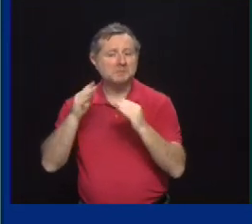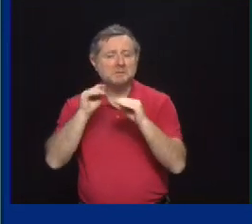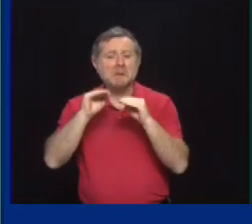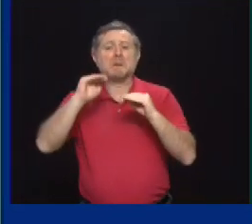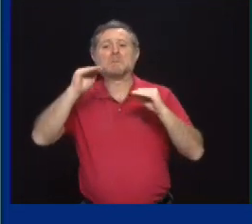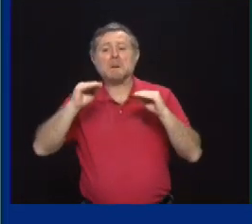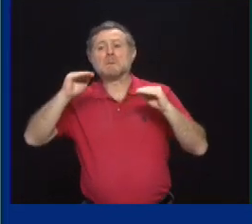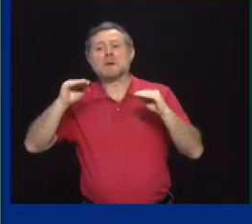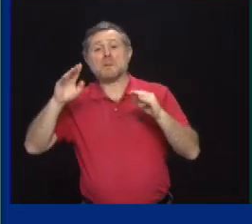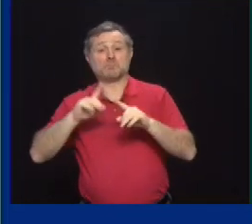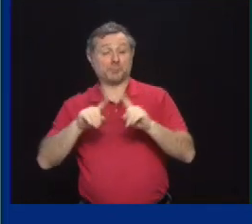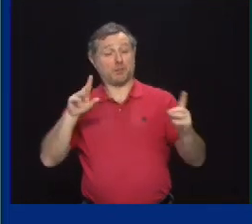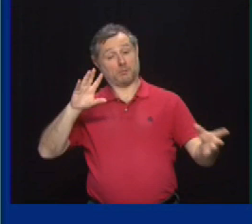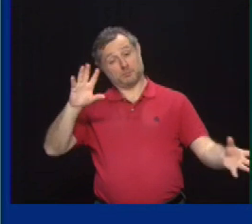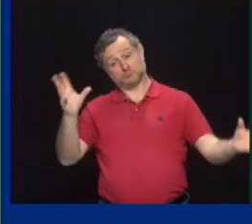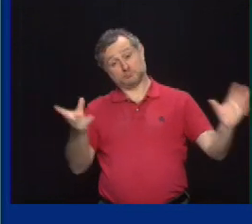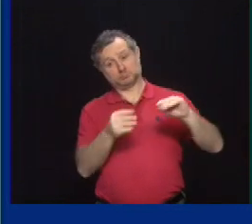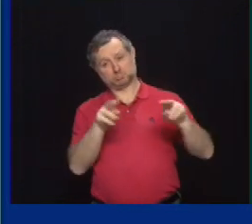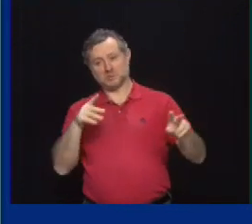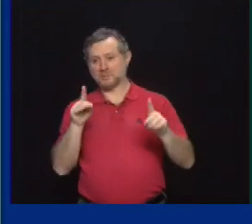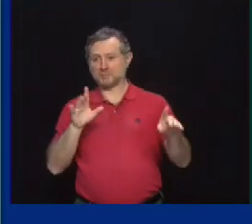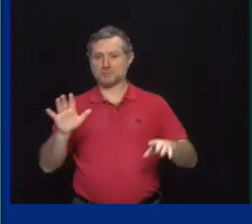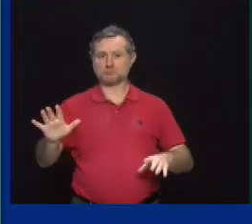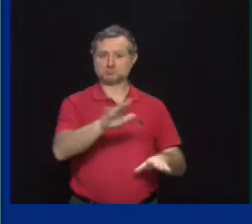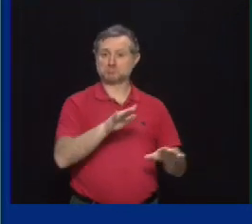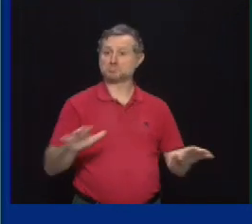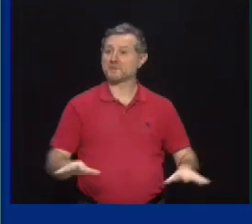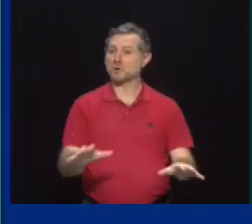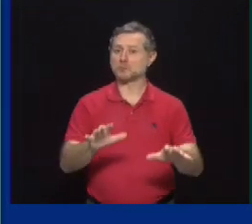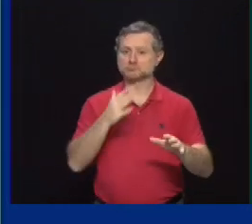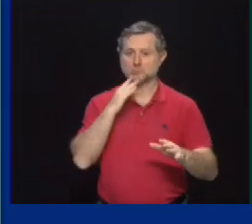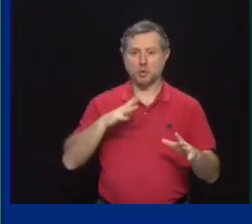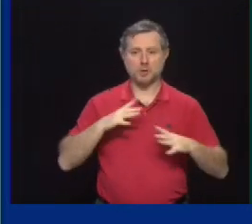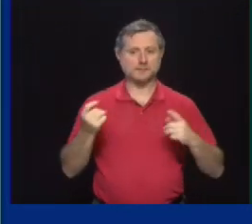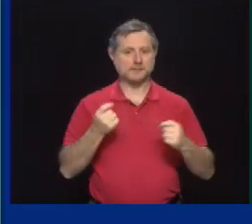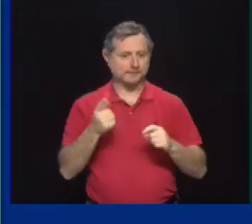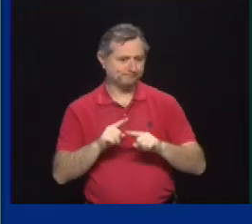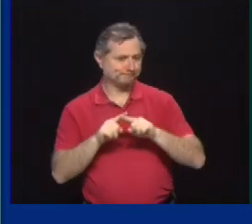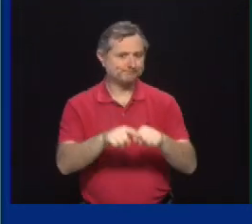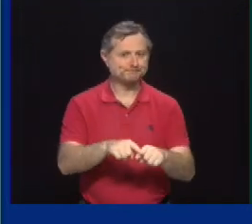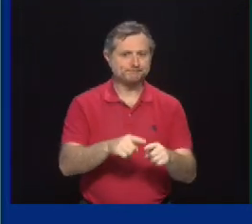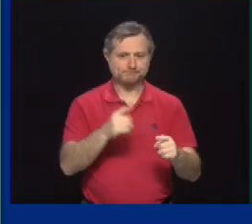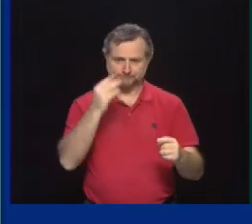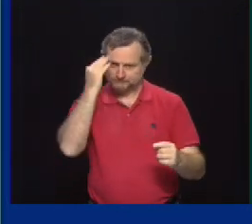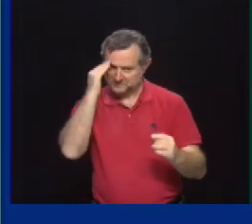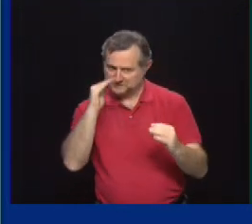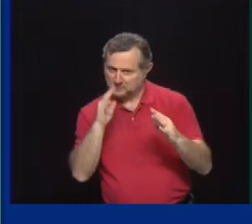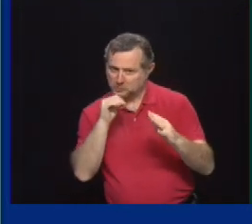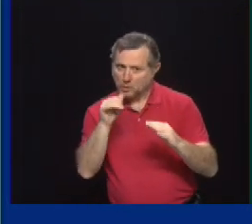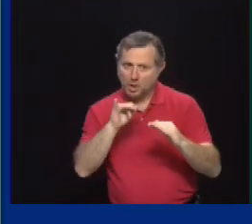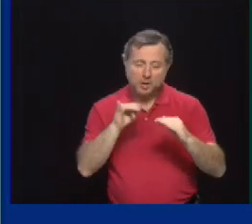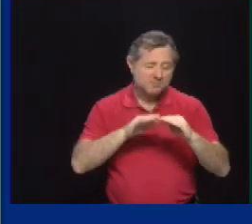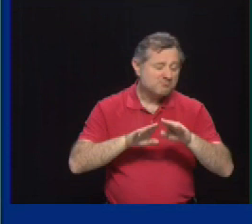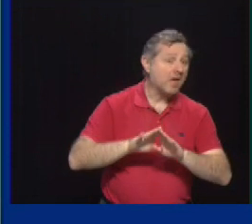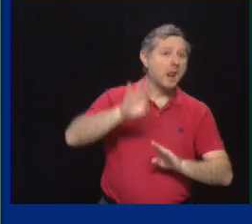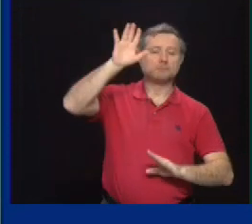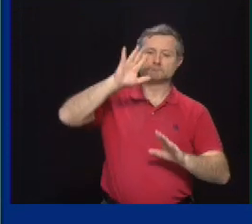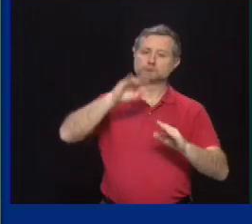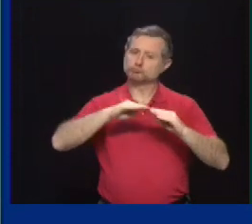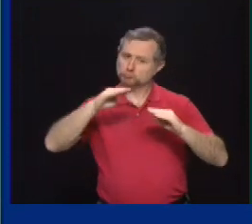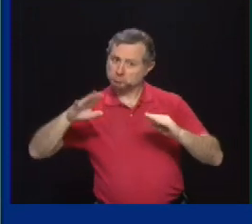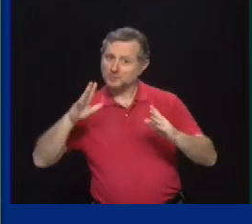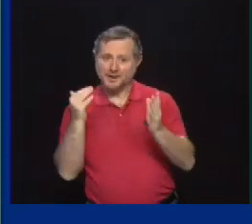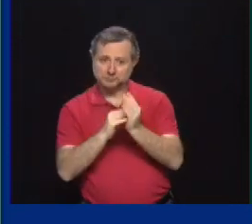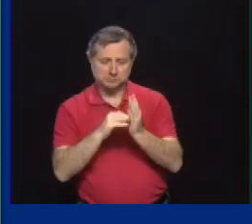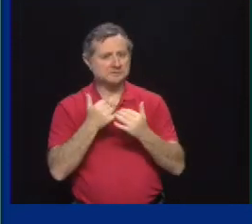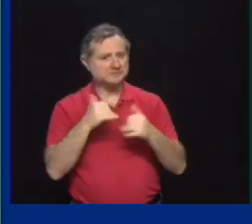people behave over the holidays. And we hope that we won't see that spike again. And we're continuing to lose people. We have 35 people who are